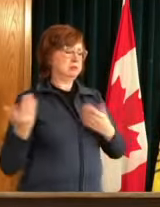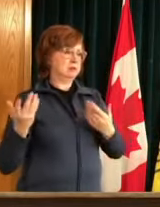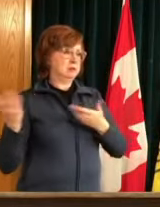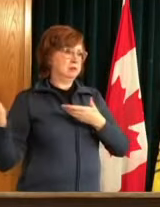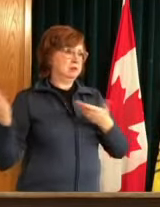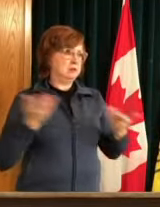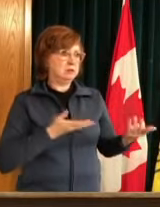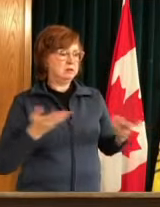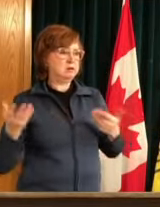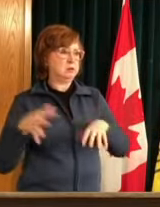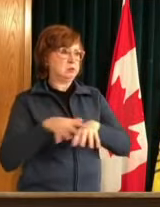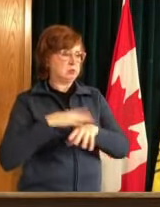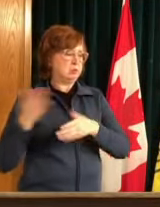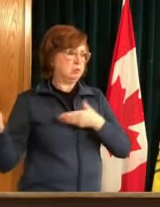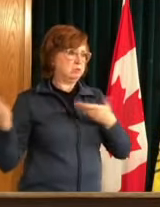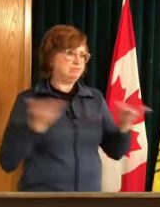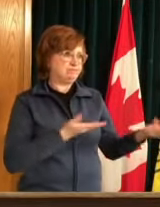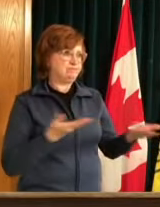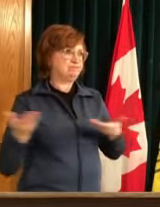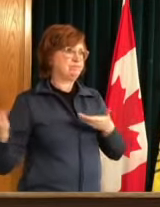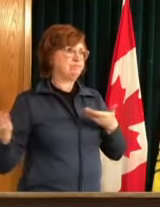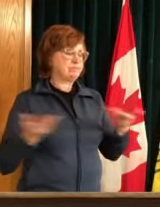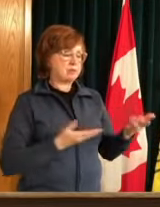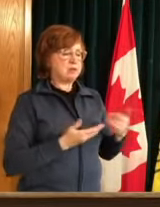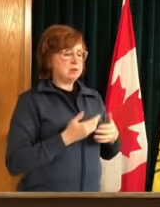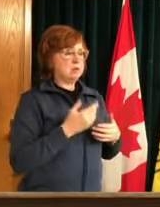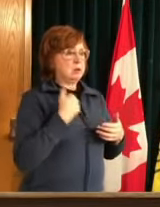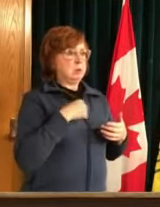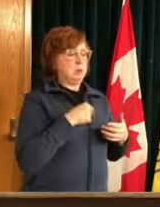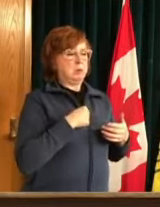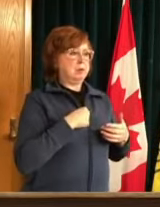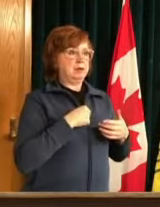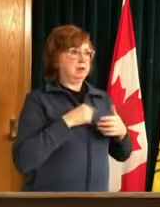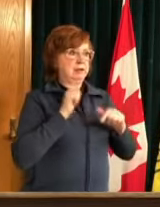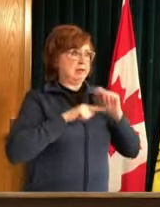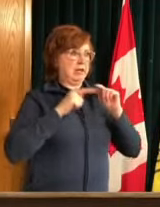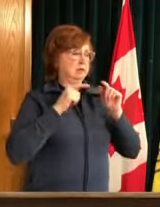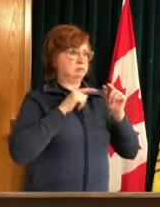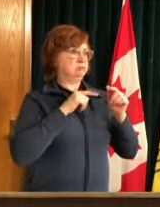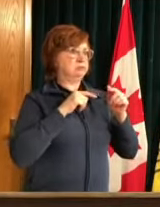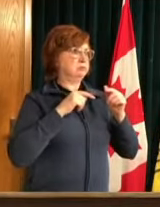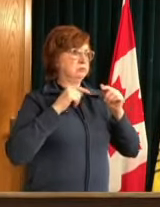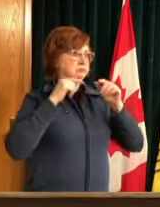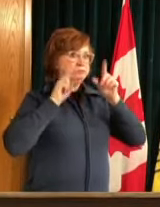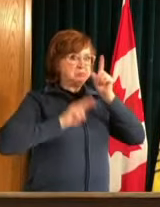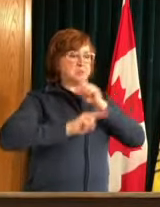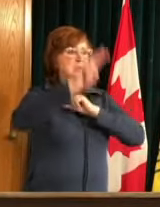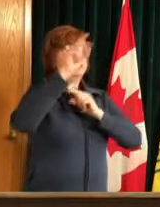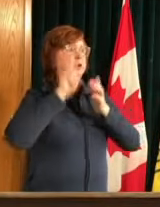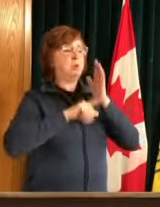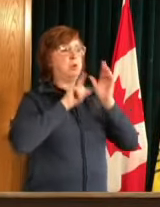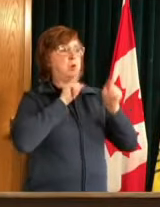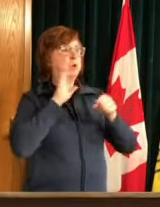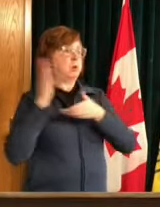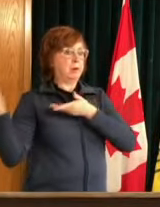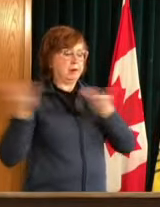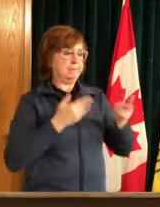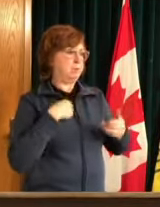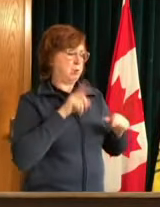dr shahab and like a number of other provinces we have seen move over the course of the last 48 hours we are lowering the eligibility